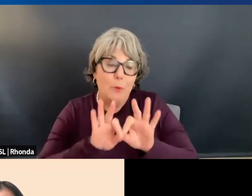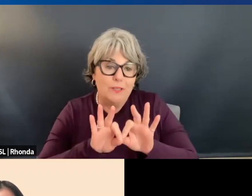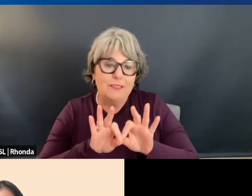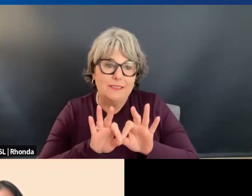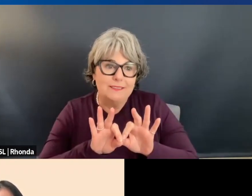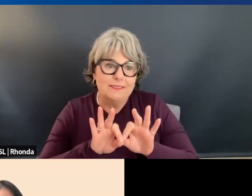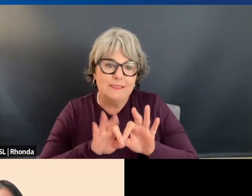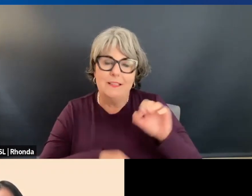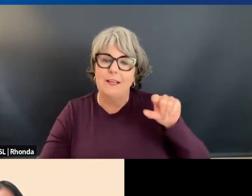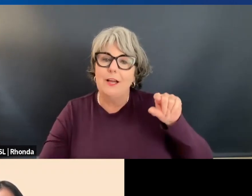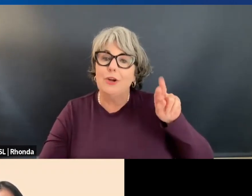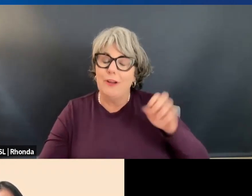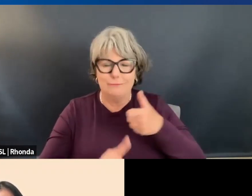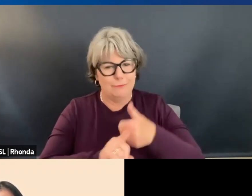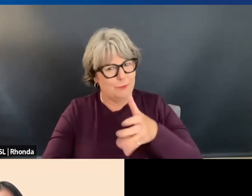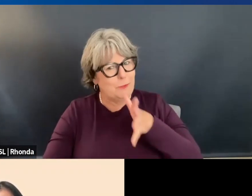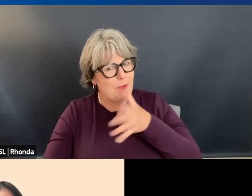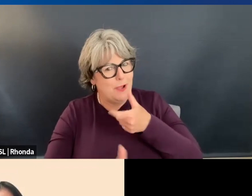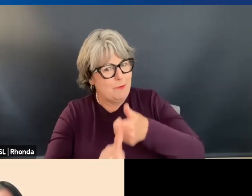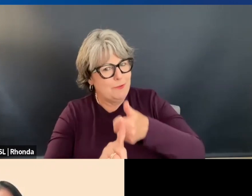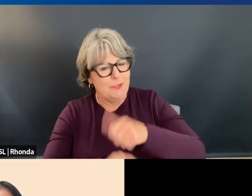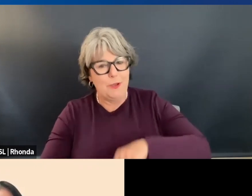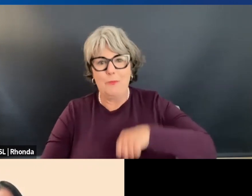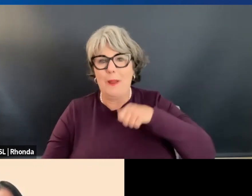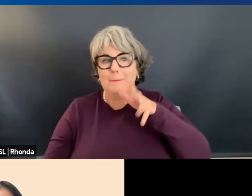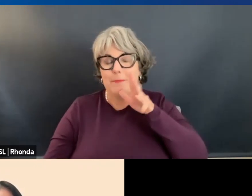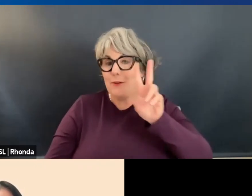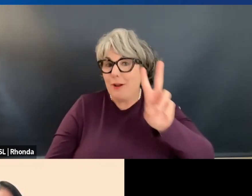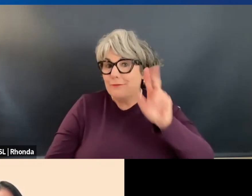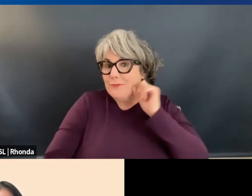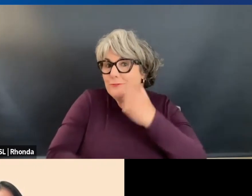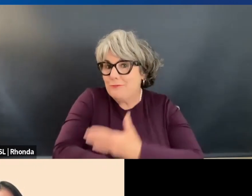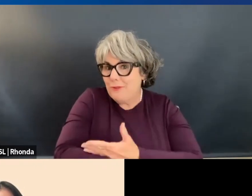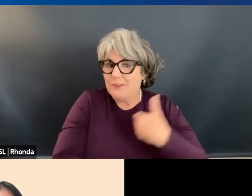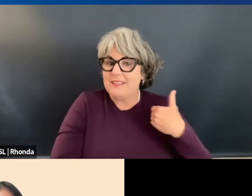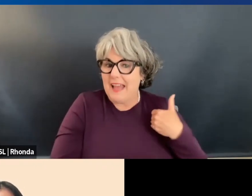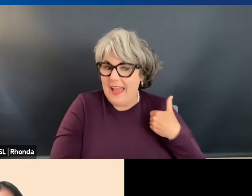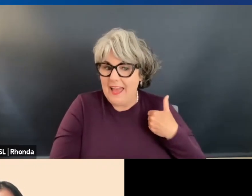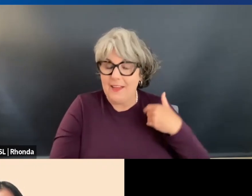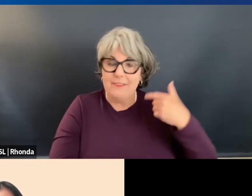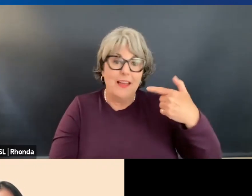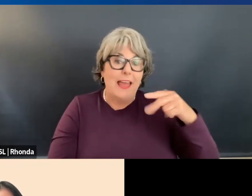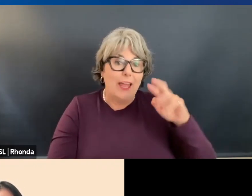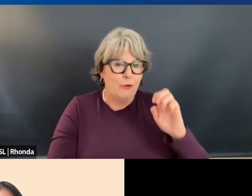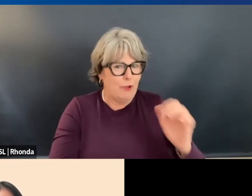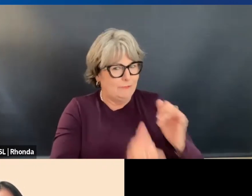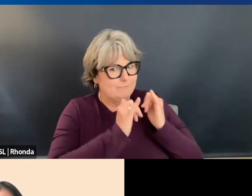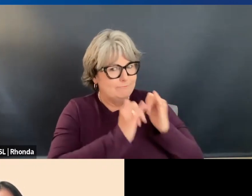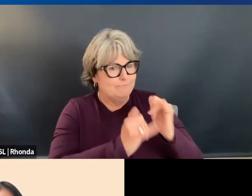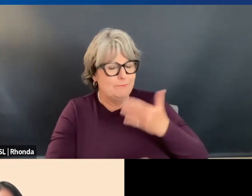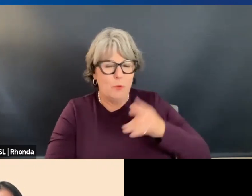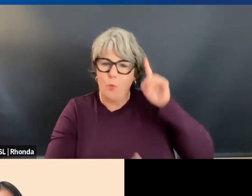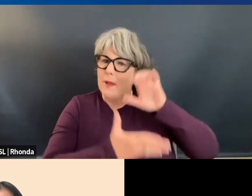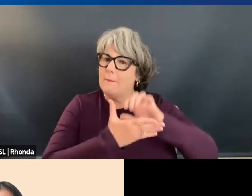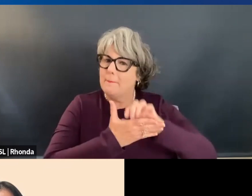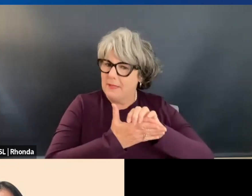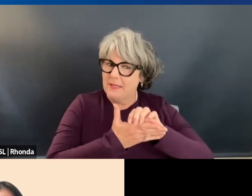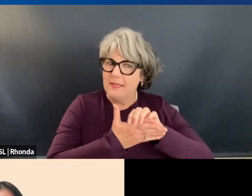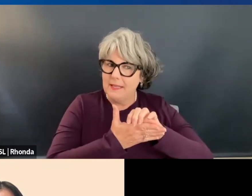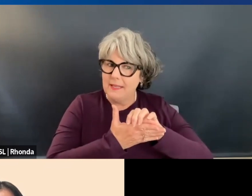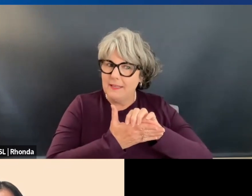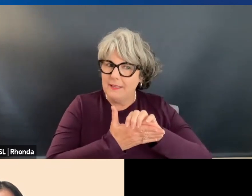Grace is a mom. She's the proud mother of two daughters. And she, like me, believes that her